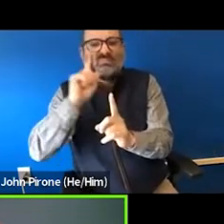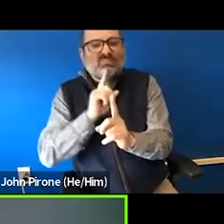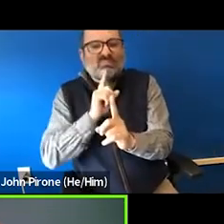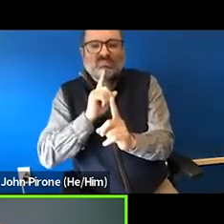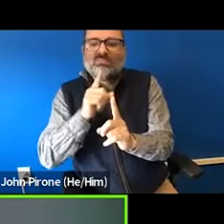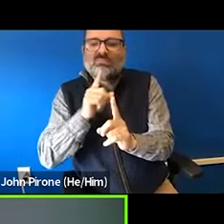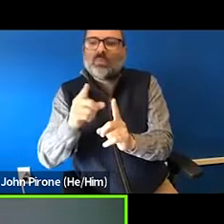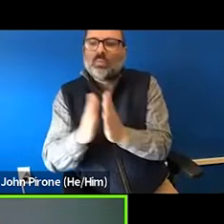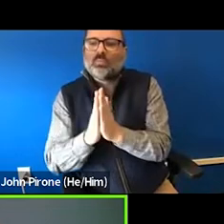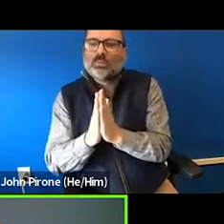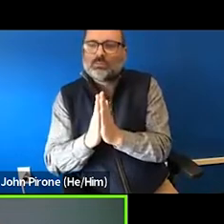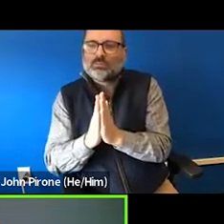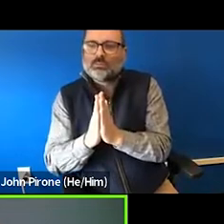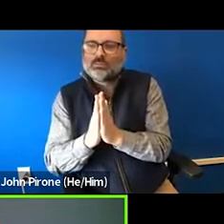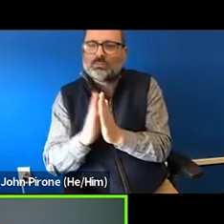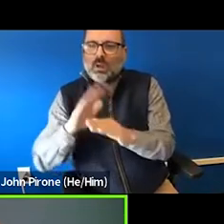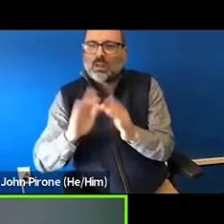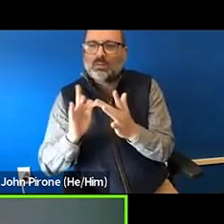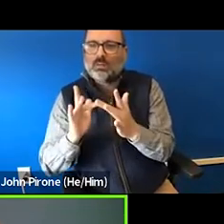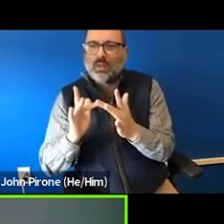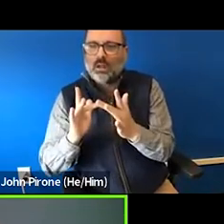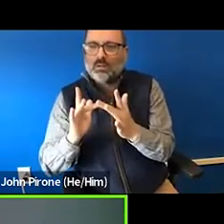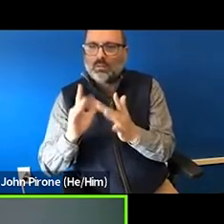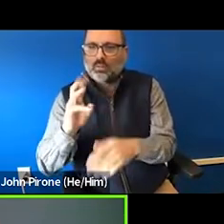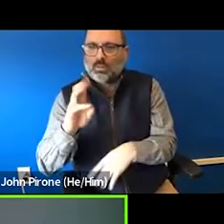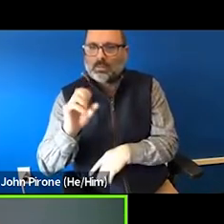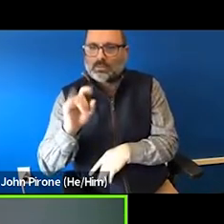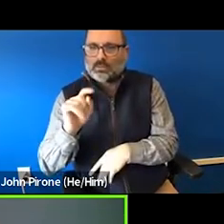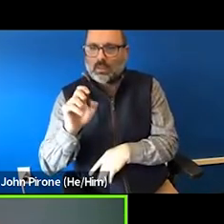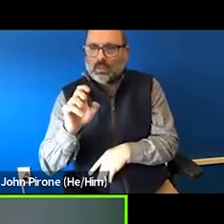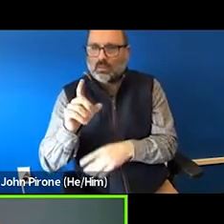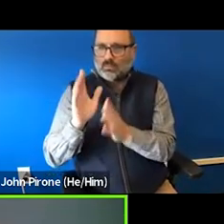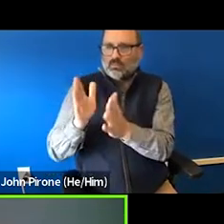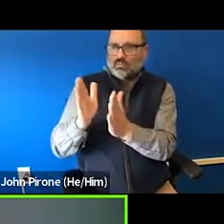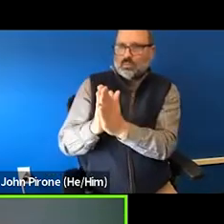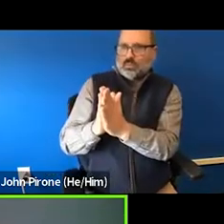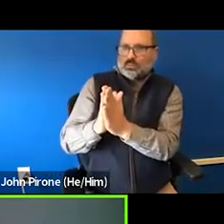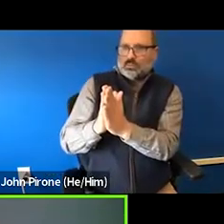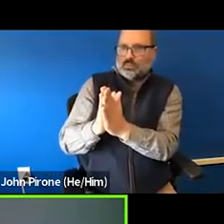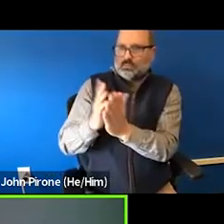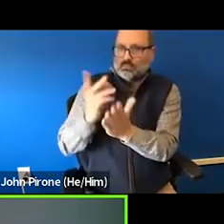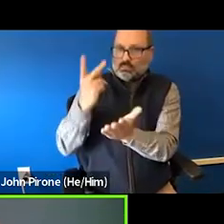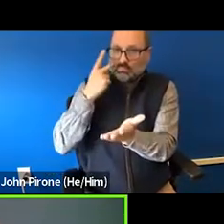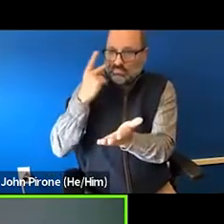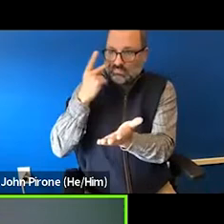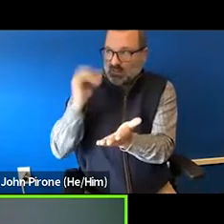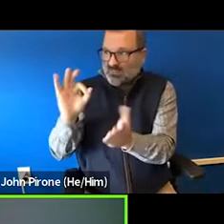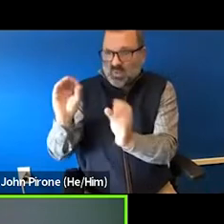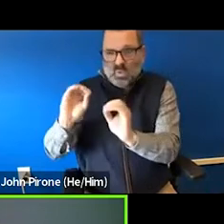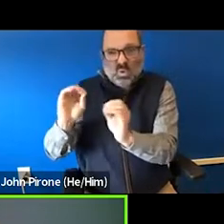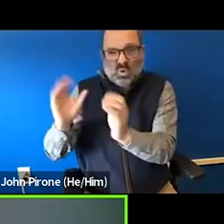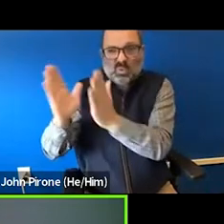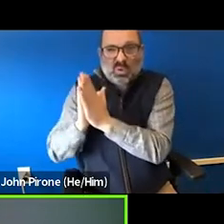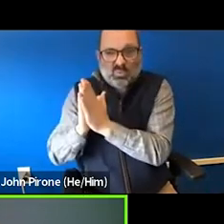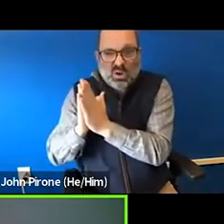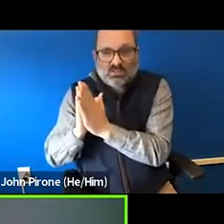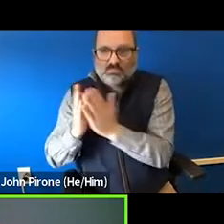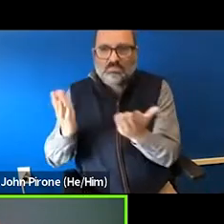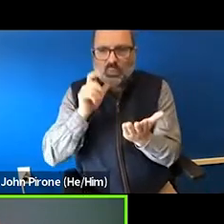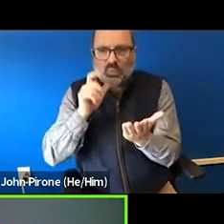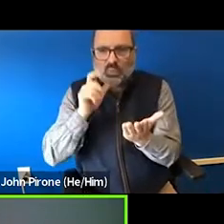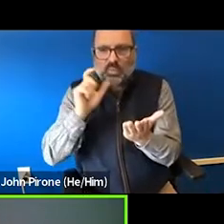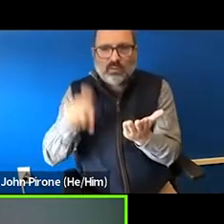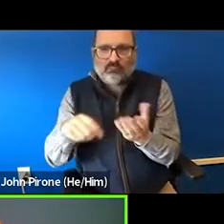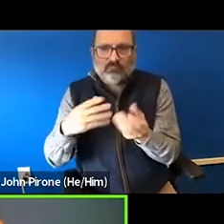and CART services will be provided. But not everything will request American Sign Language